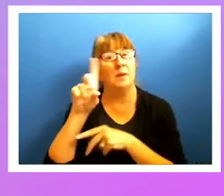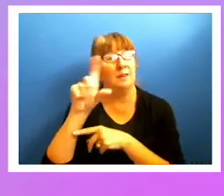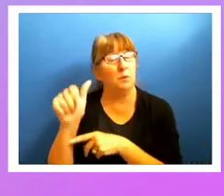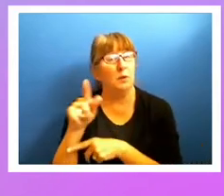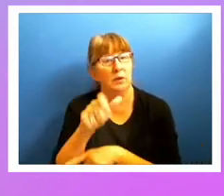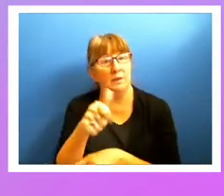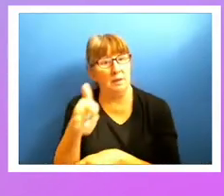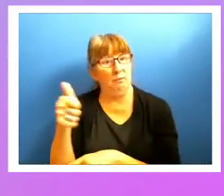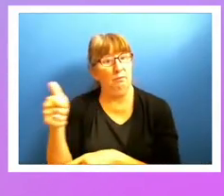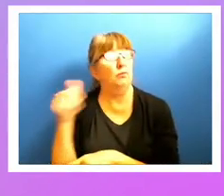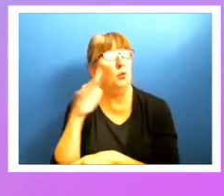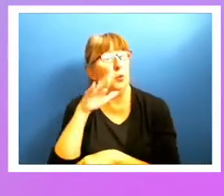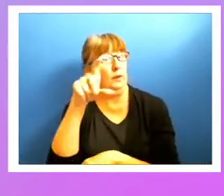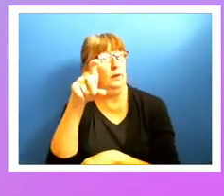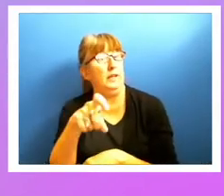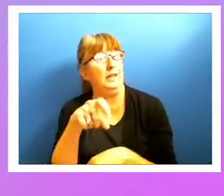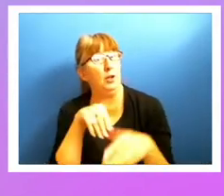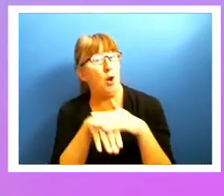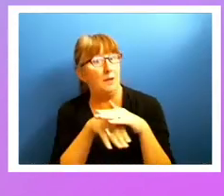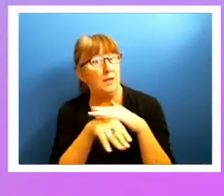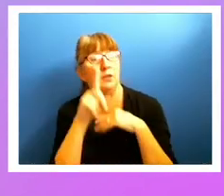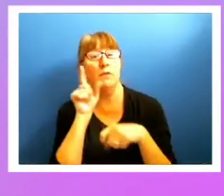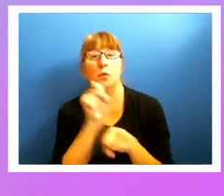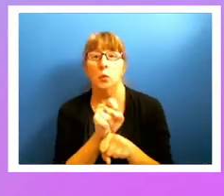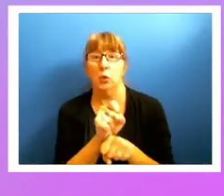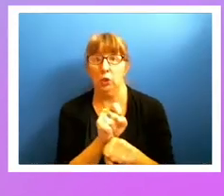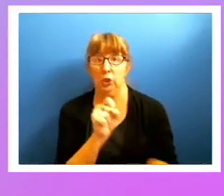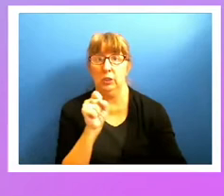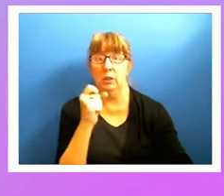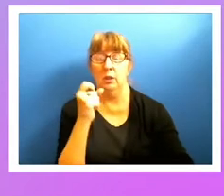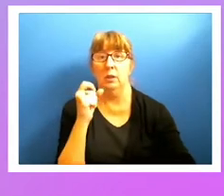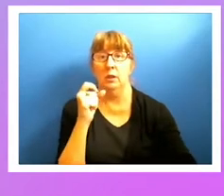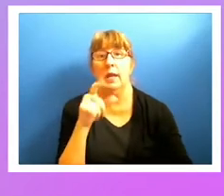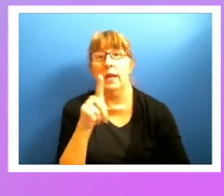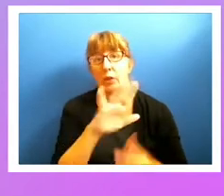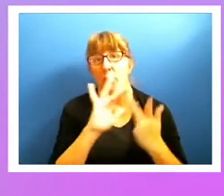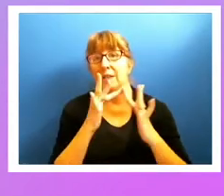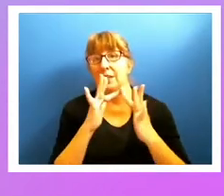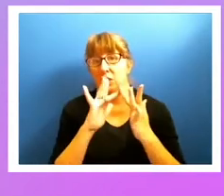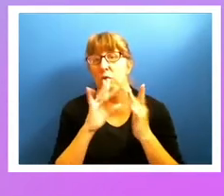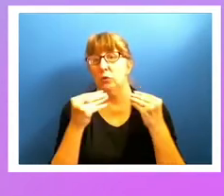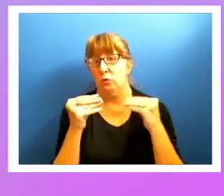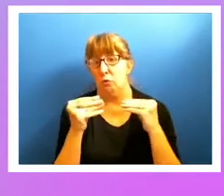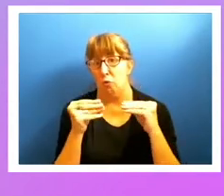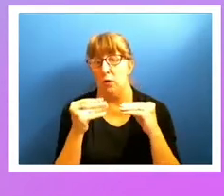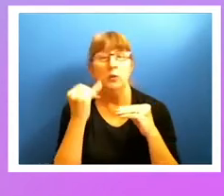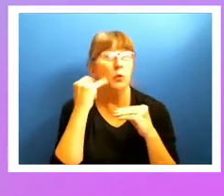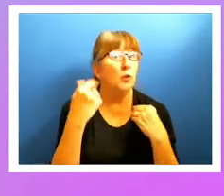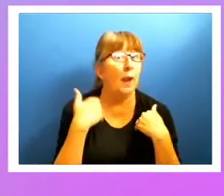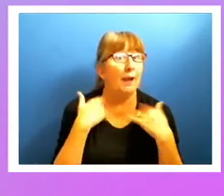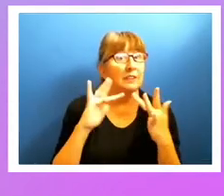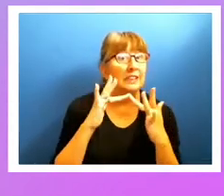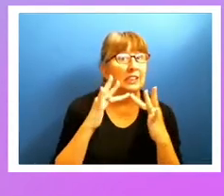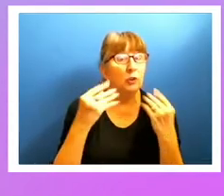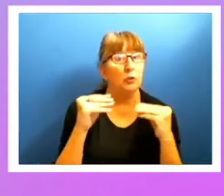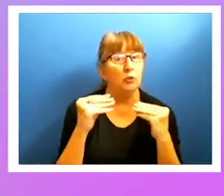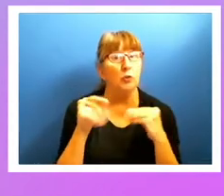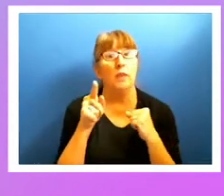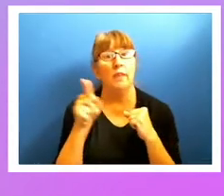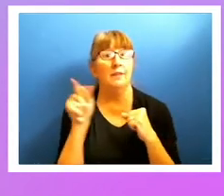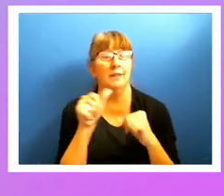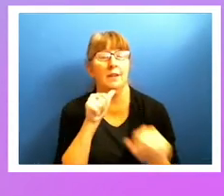likely going to need some type of an accommodation to work with your digital storefront. So if you have a digital storefront that's not